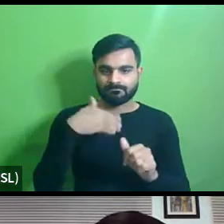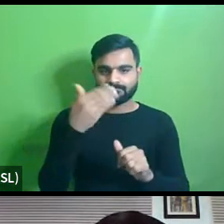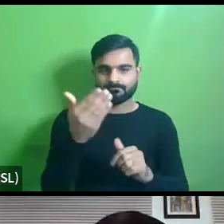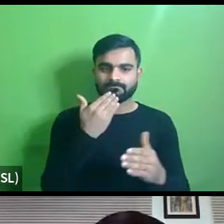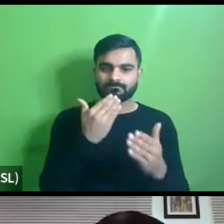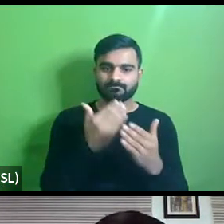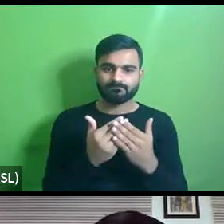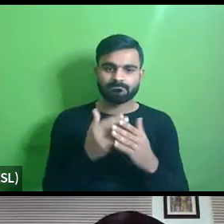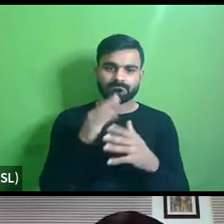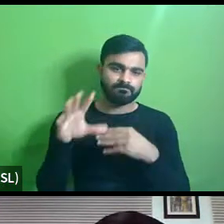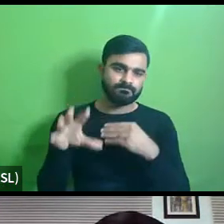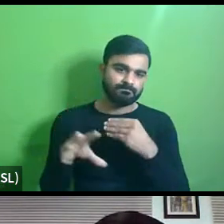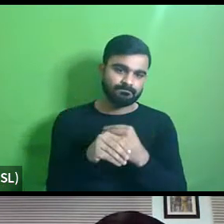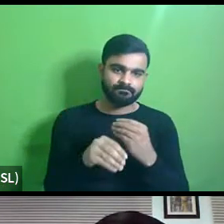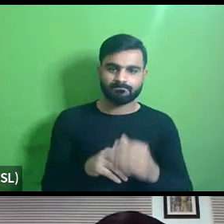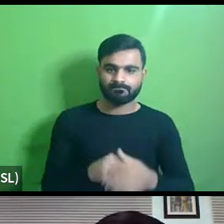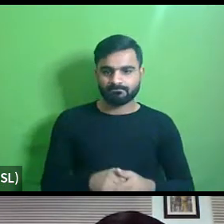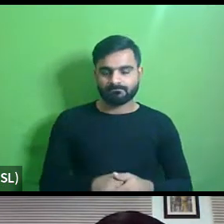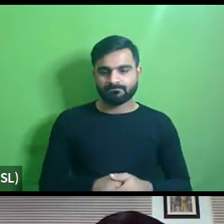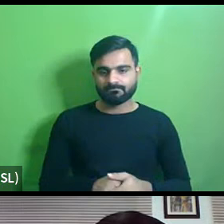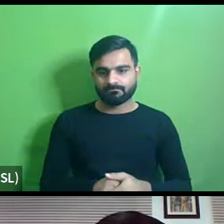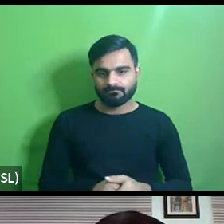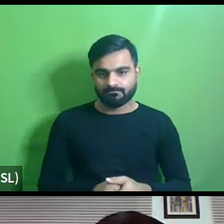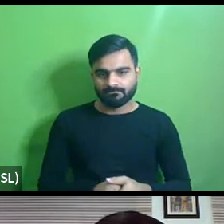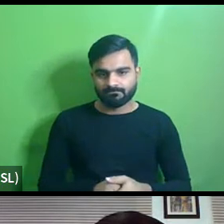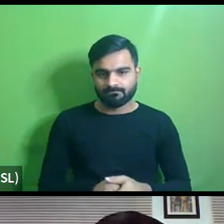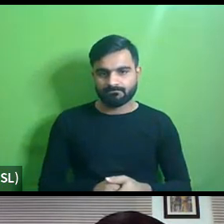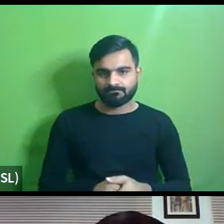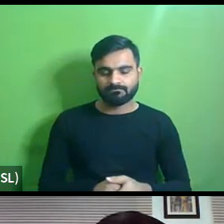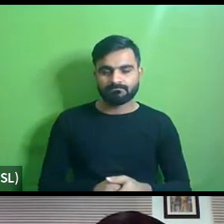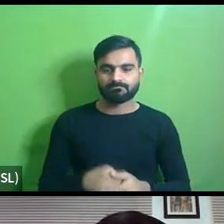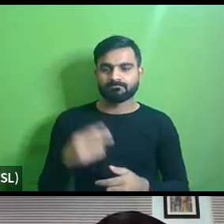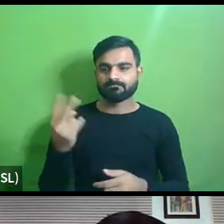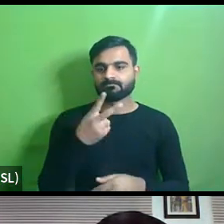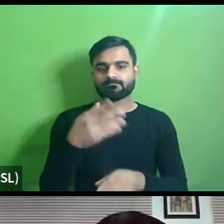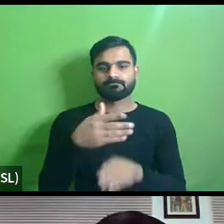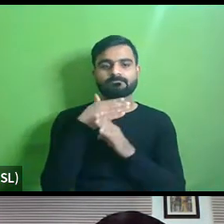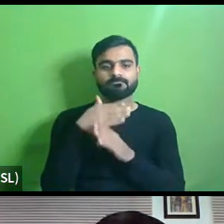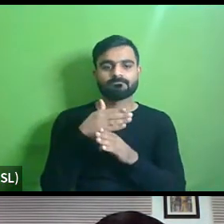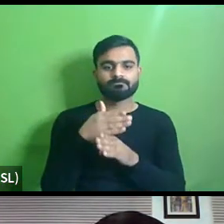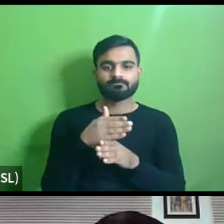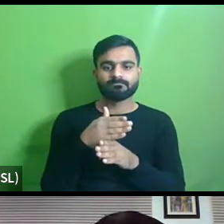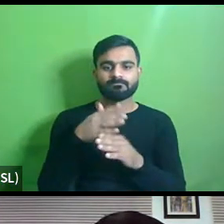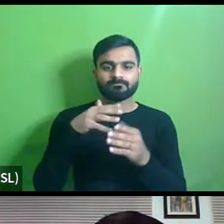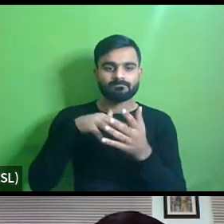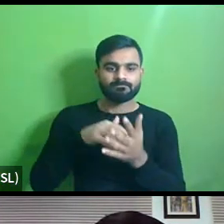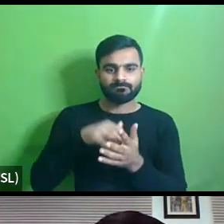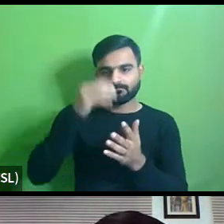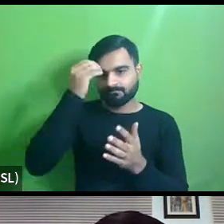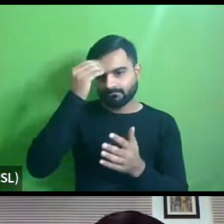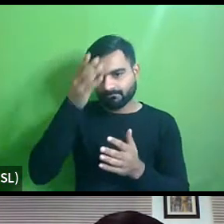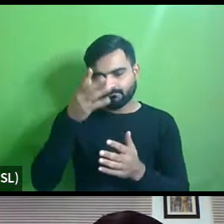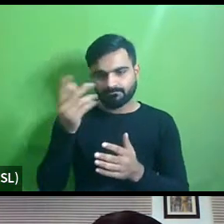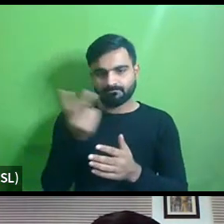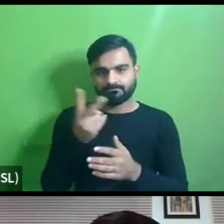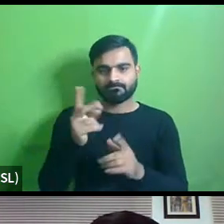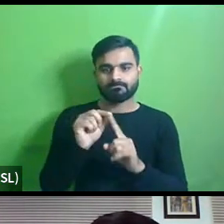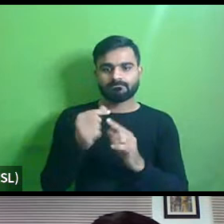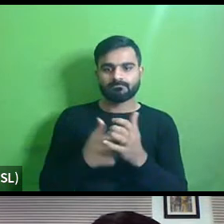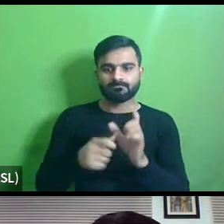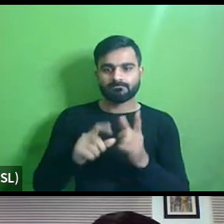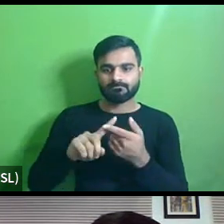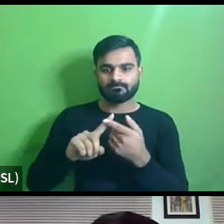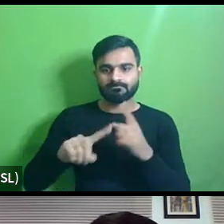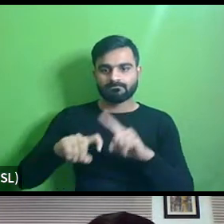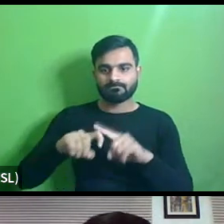for adding into it i think what from what both of you shared there's a lack of awareness and from what prateek particularly